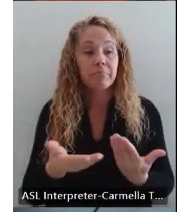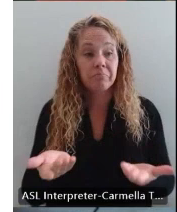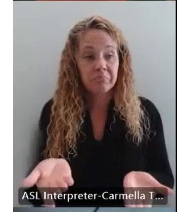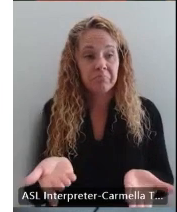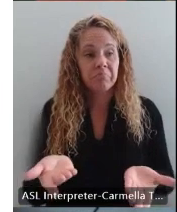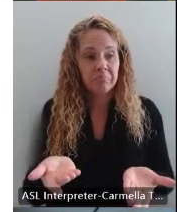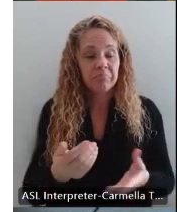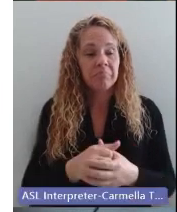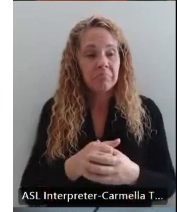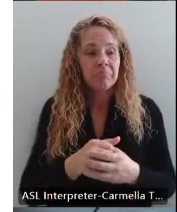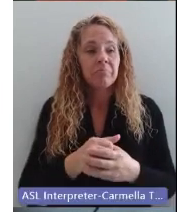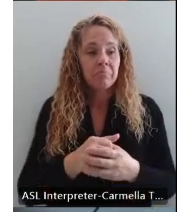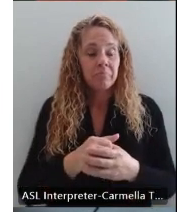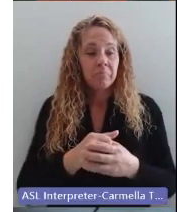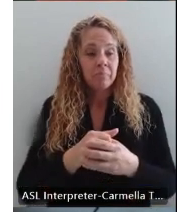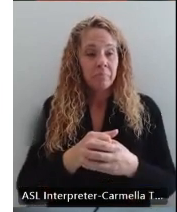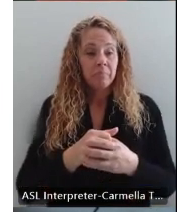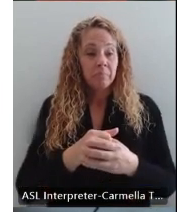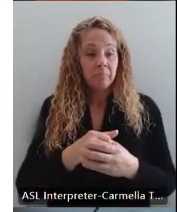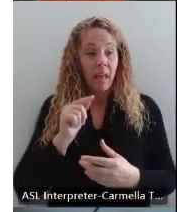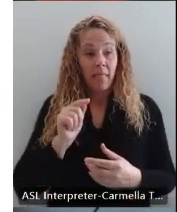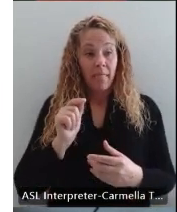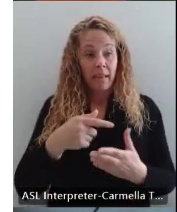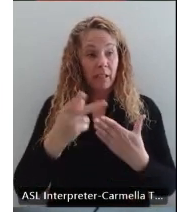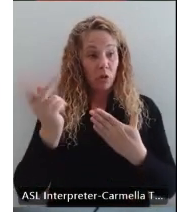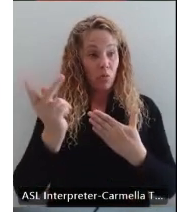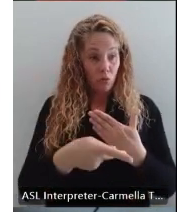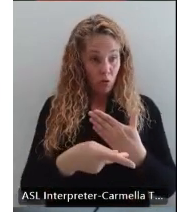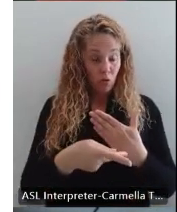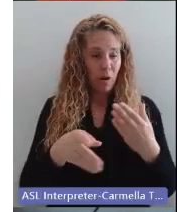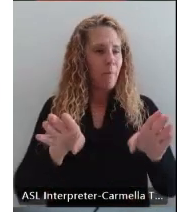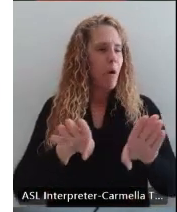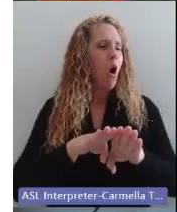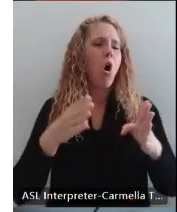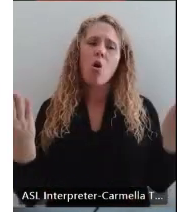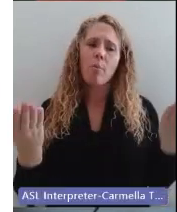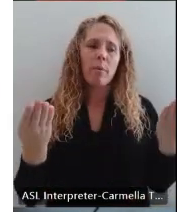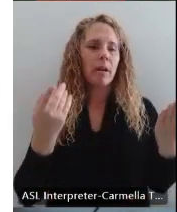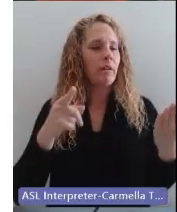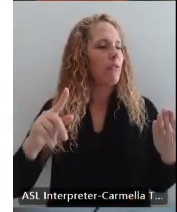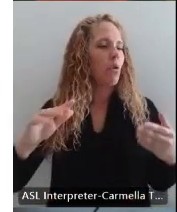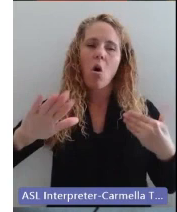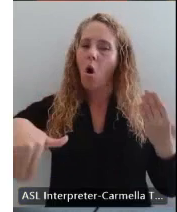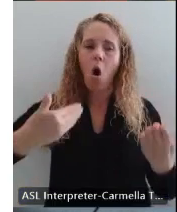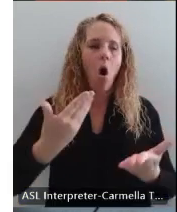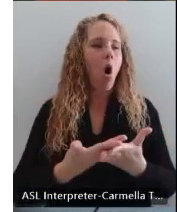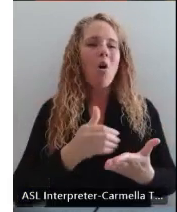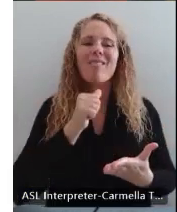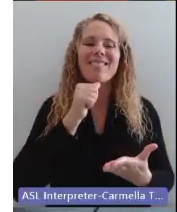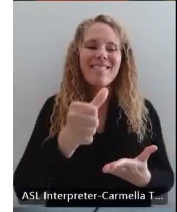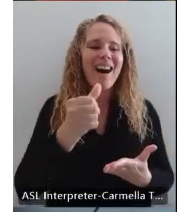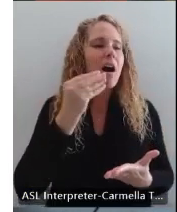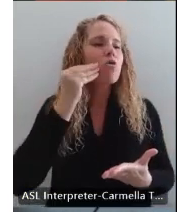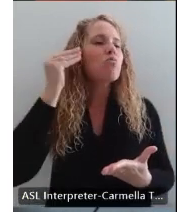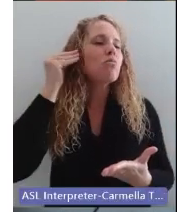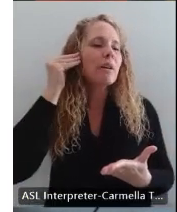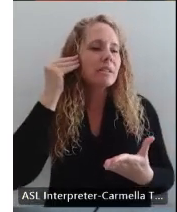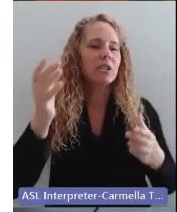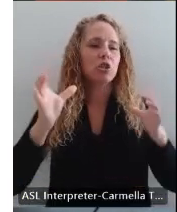So this program is open to all non-residential customers.